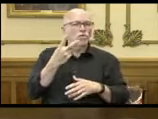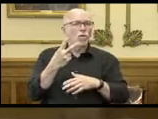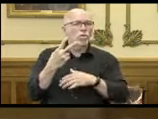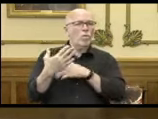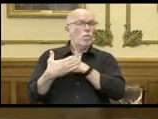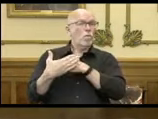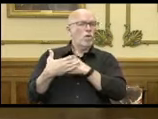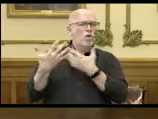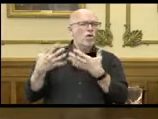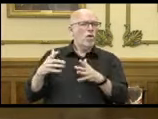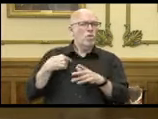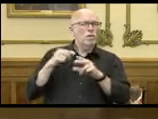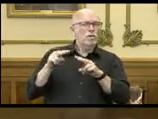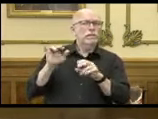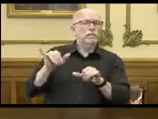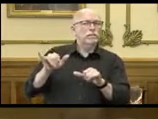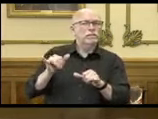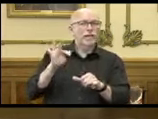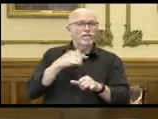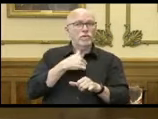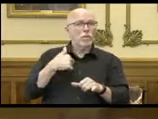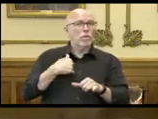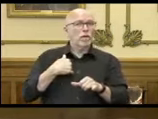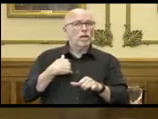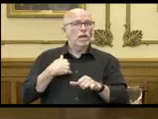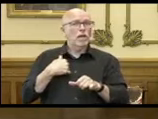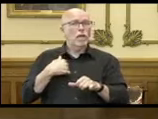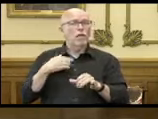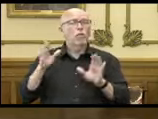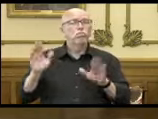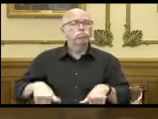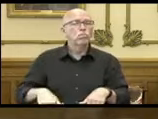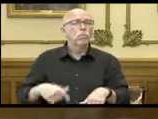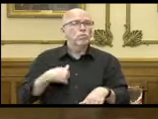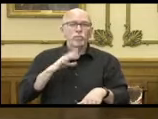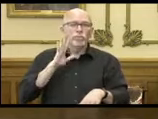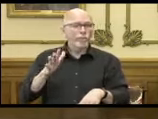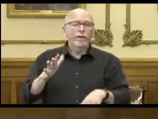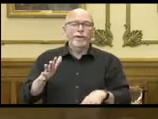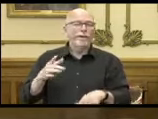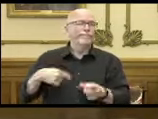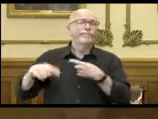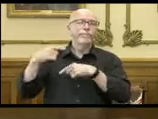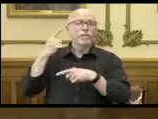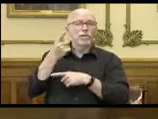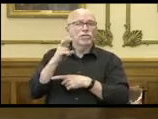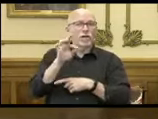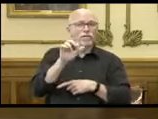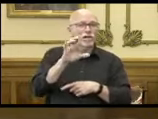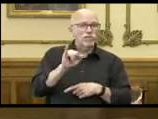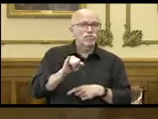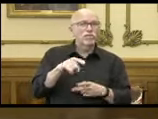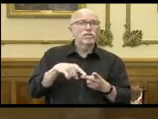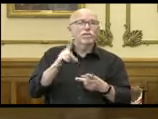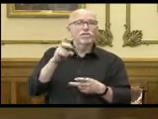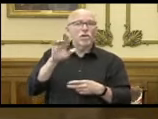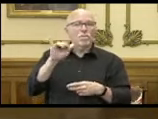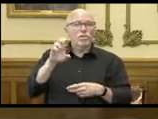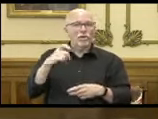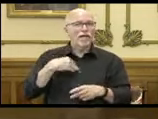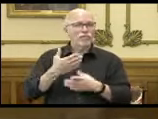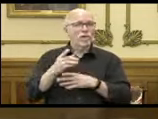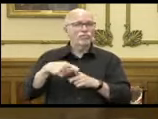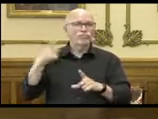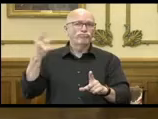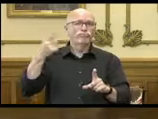signs of that. And if we let our guard down, we will be there. So I think Dr. Fauci, Dr. Birx, they're right to call us out on